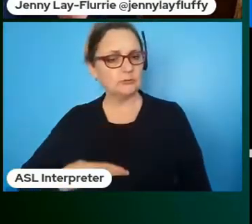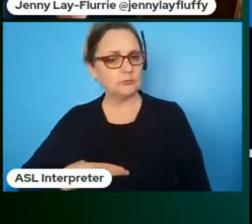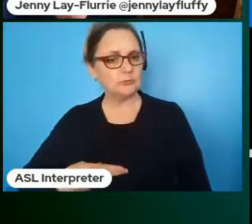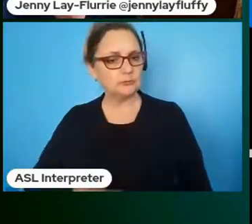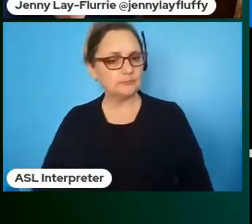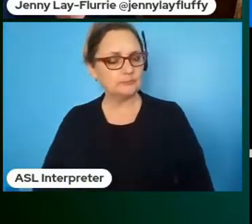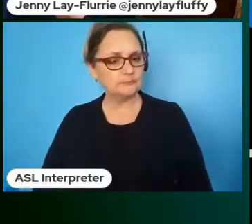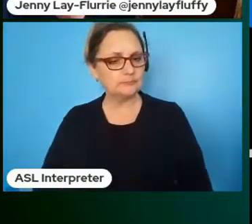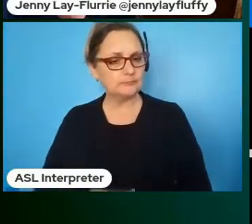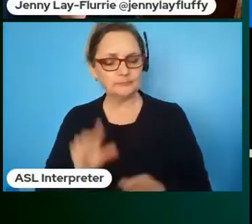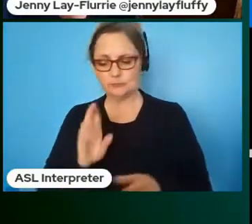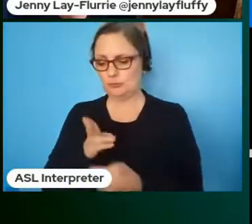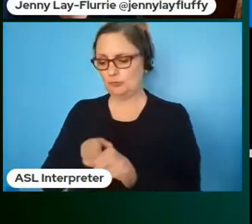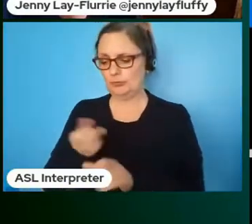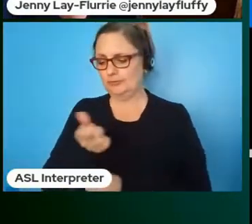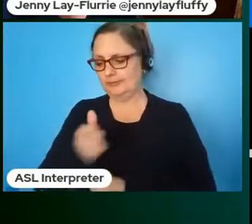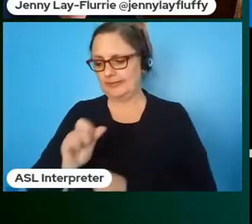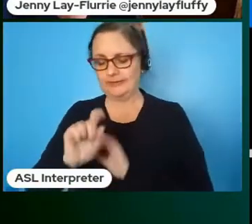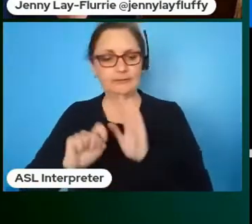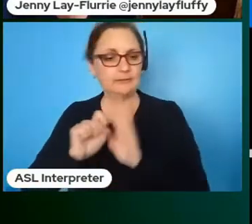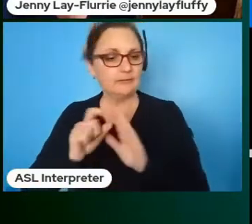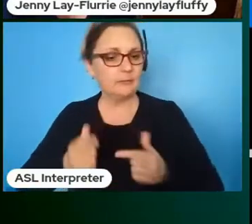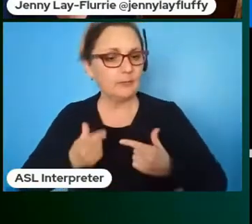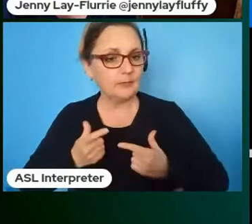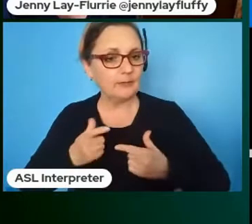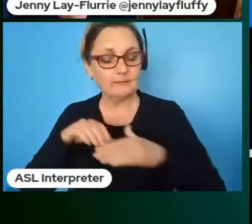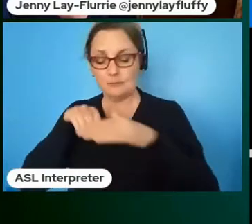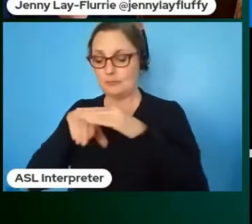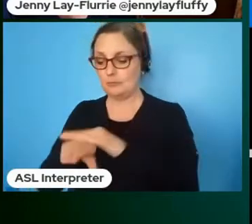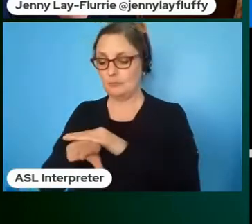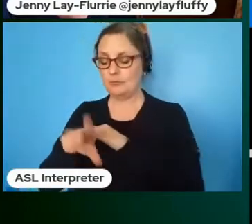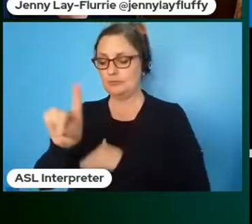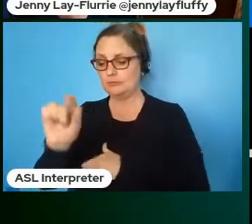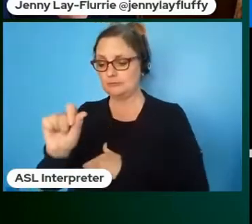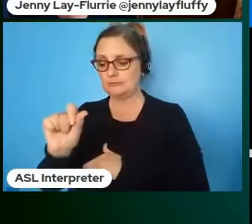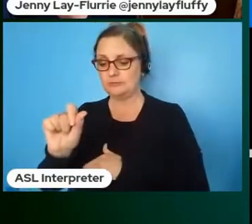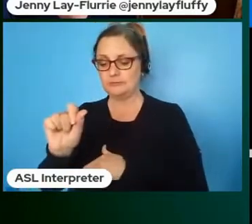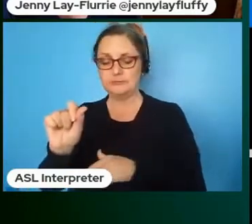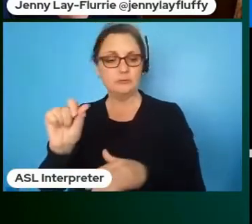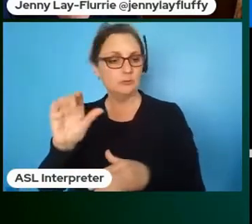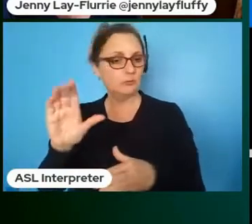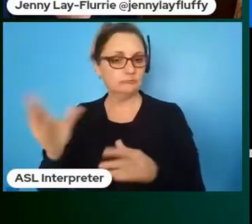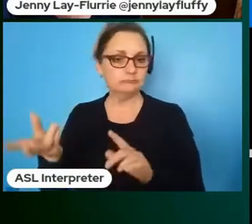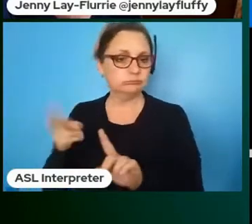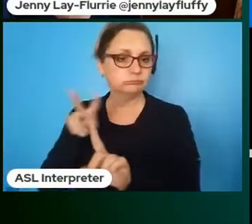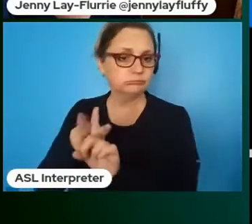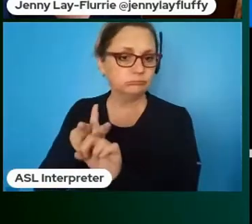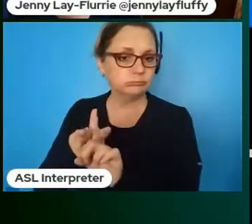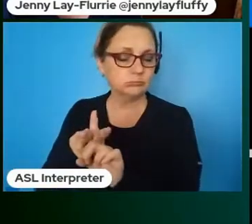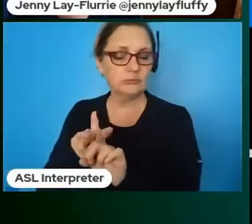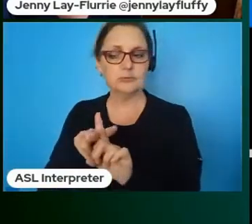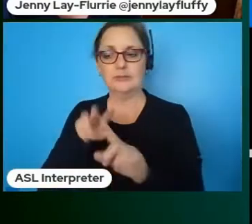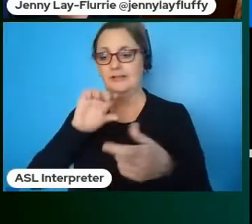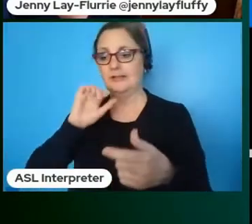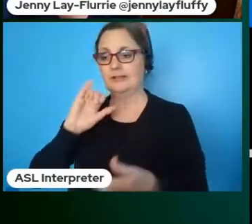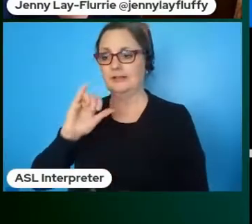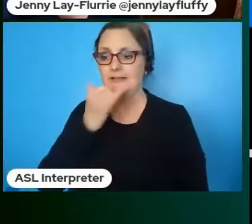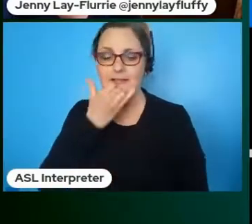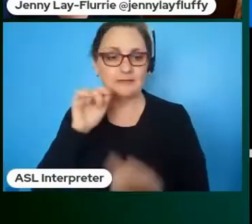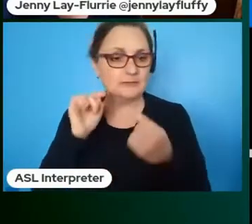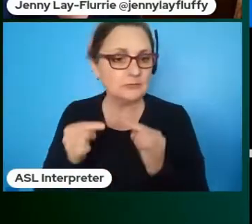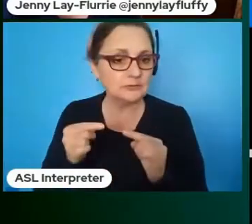at any point in time in life whether it's born with a disability or acquired through accident injury and disease